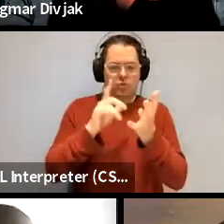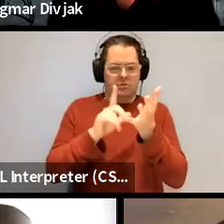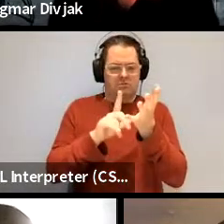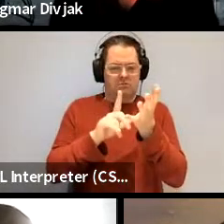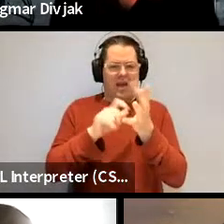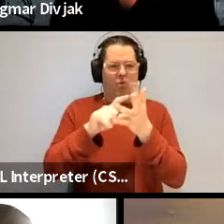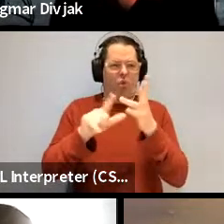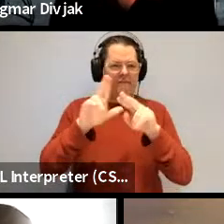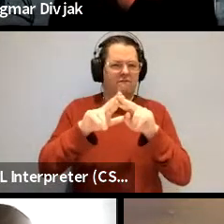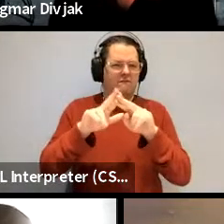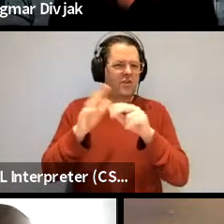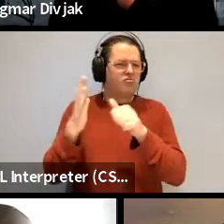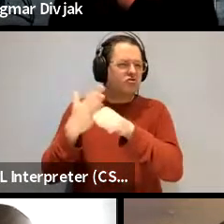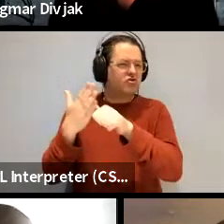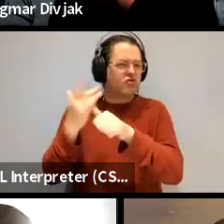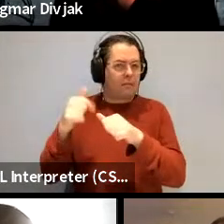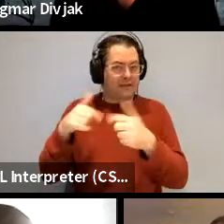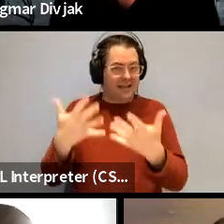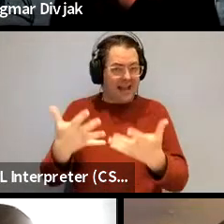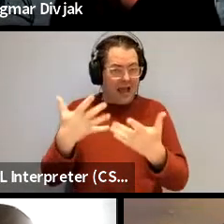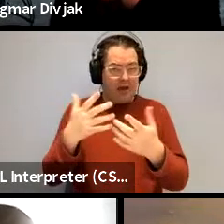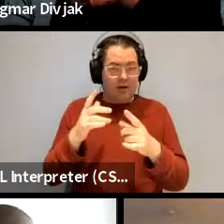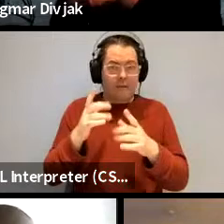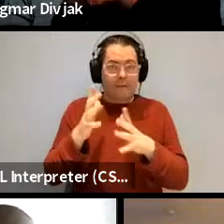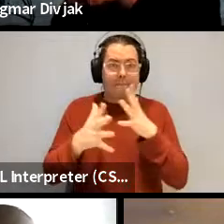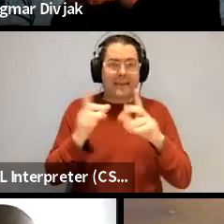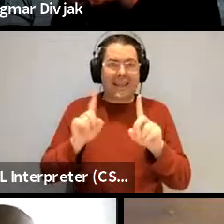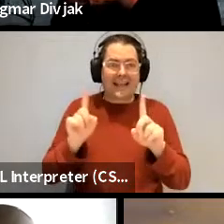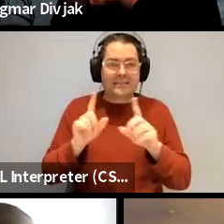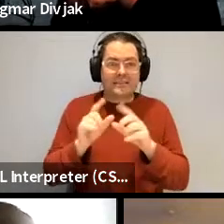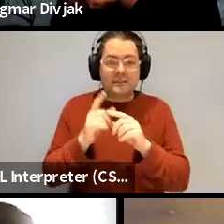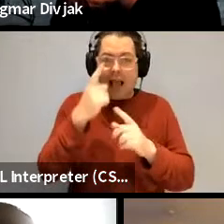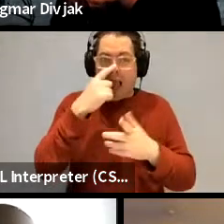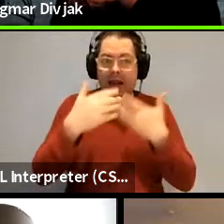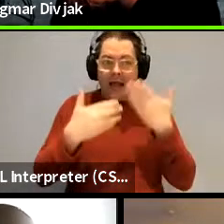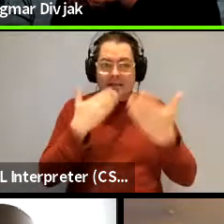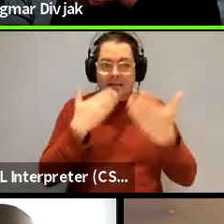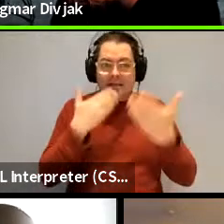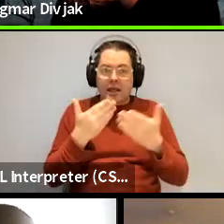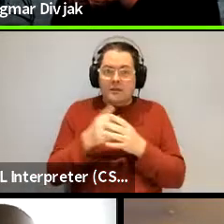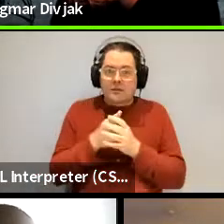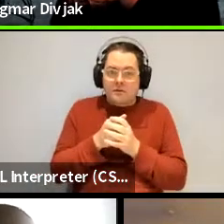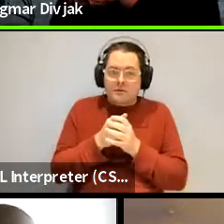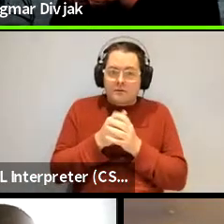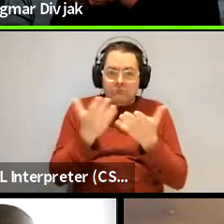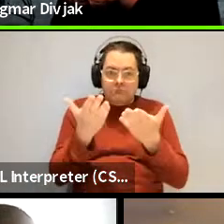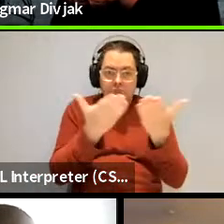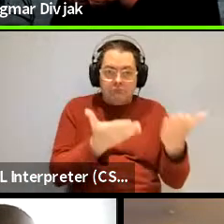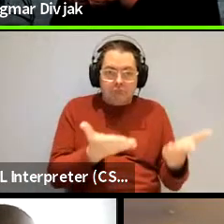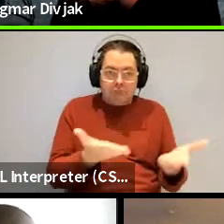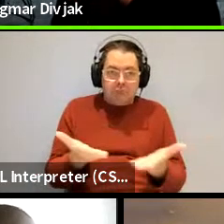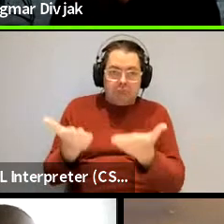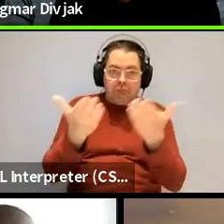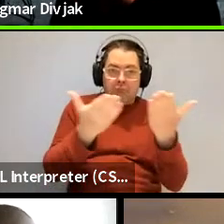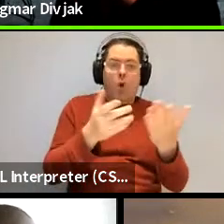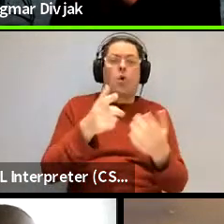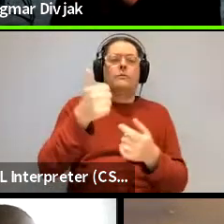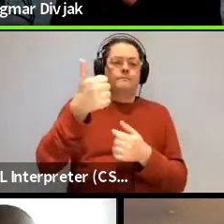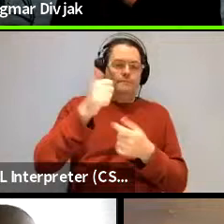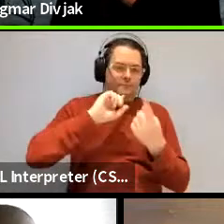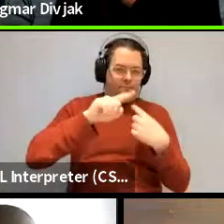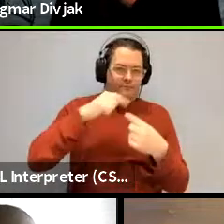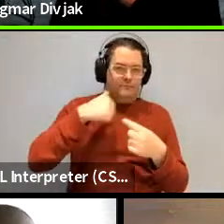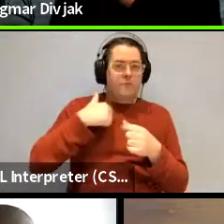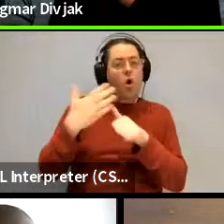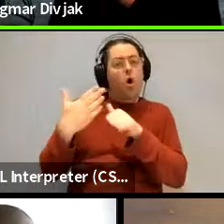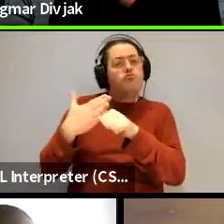what is meant by that can someone elaborate what pardon sorry yes yeah go ahead please so in the